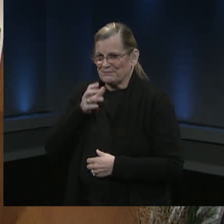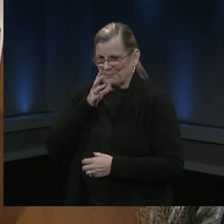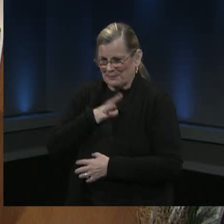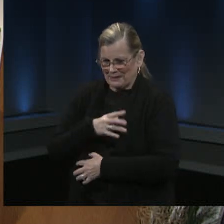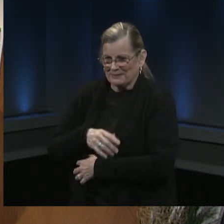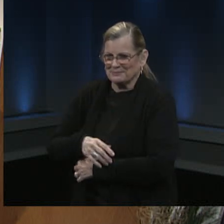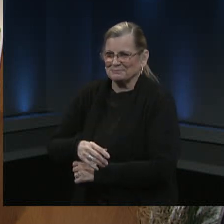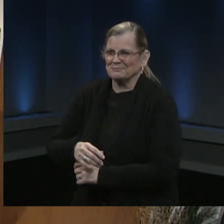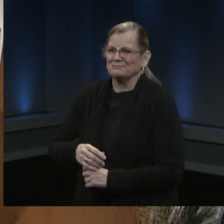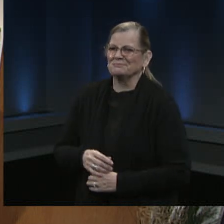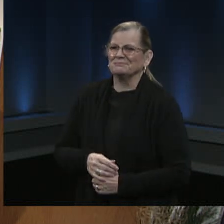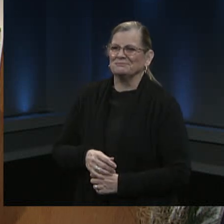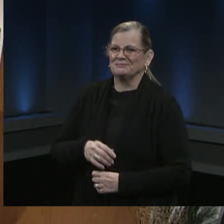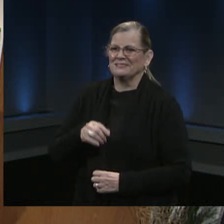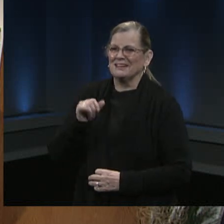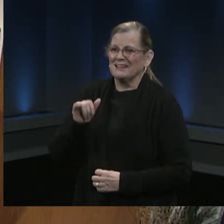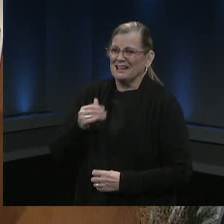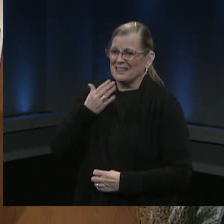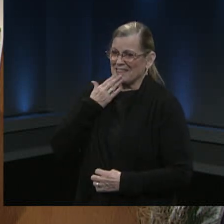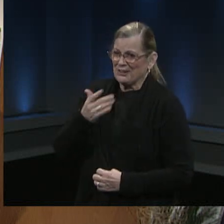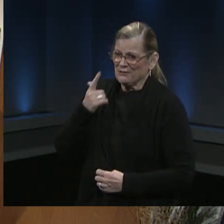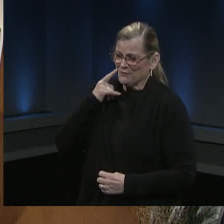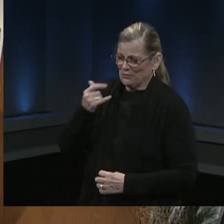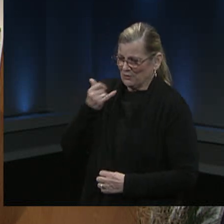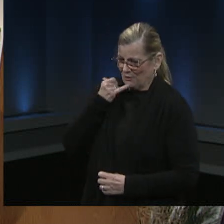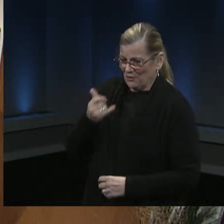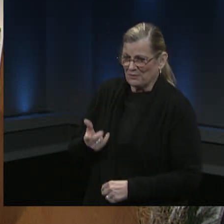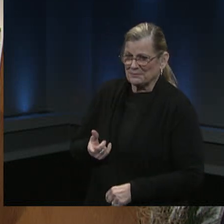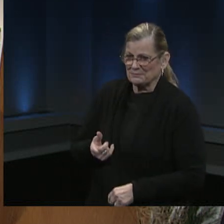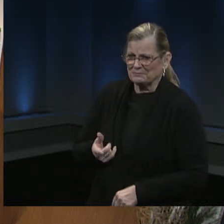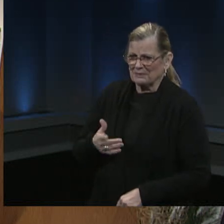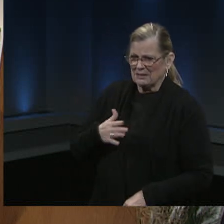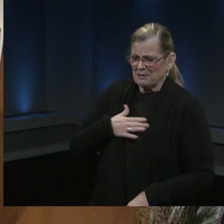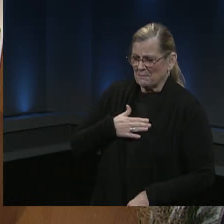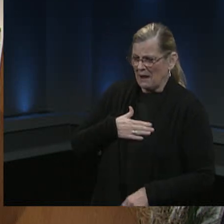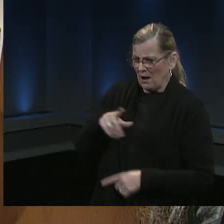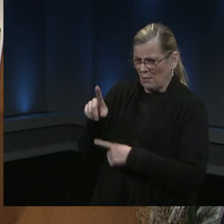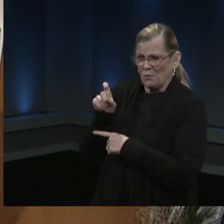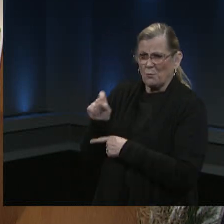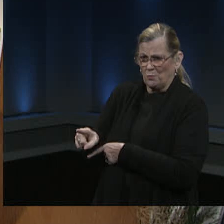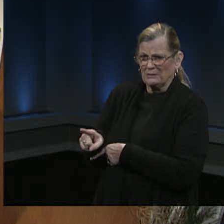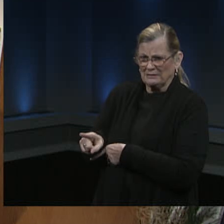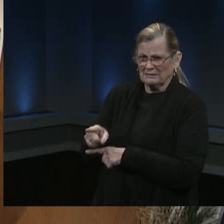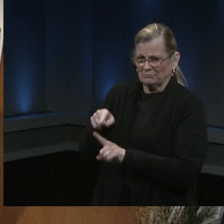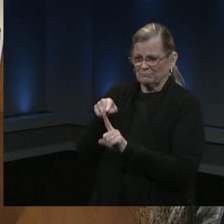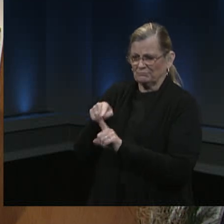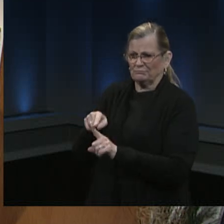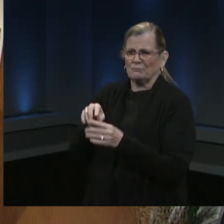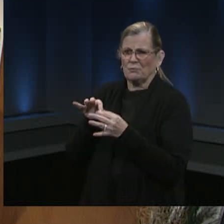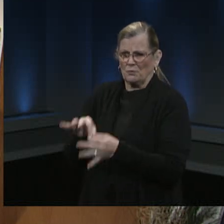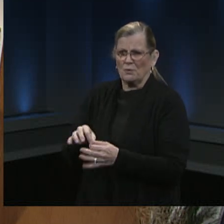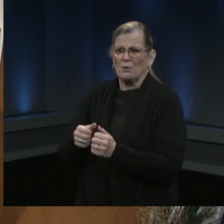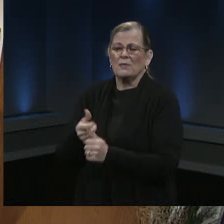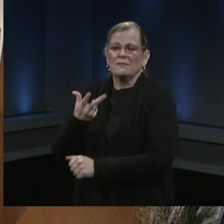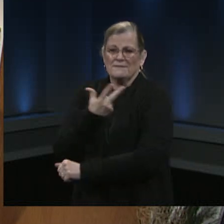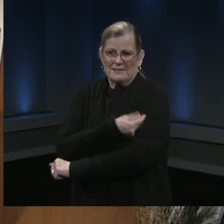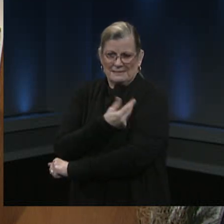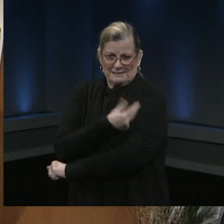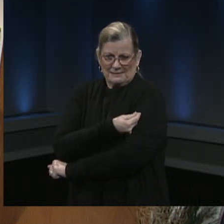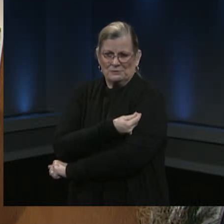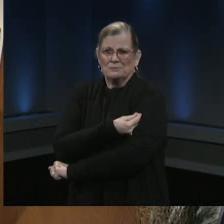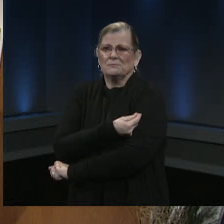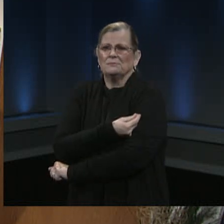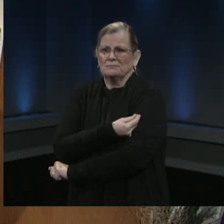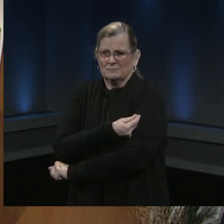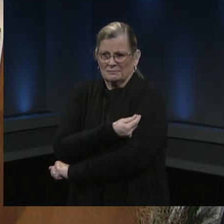my call. So my question is, given that we do have the vaccination possibilities in place, will you still be